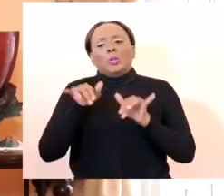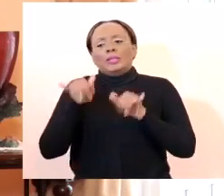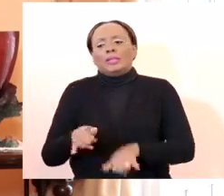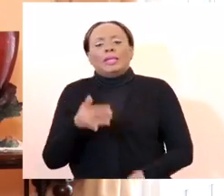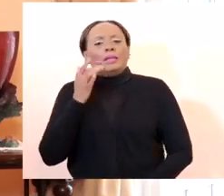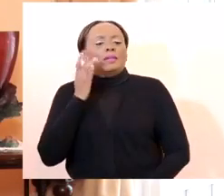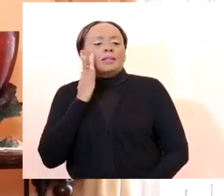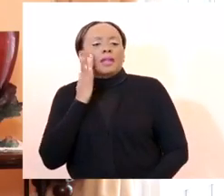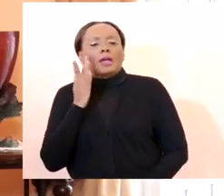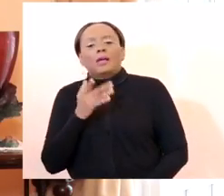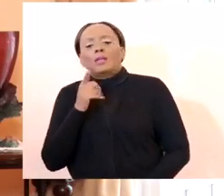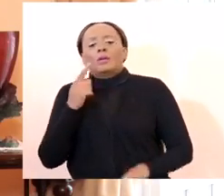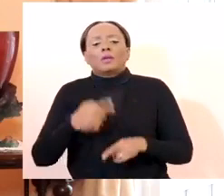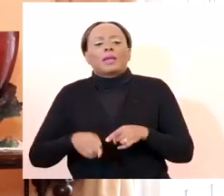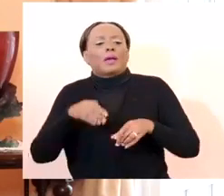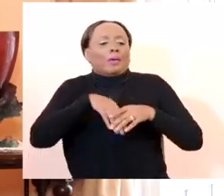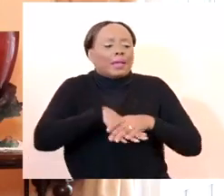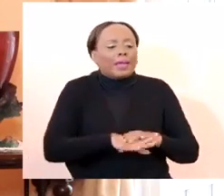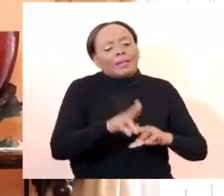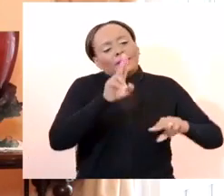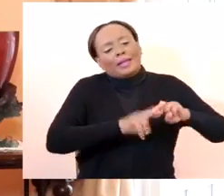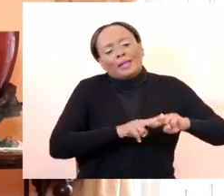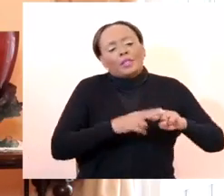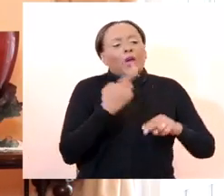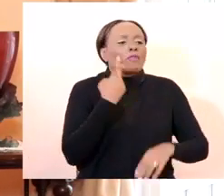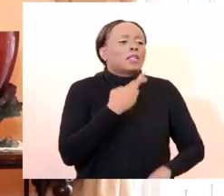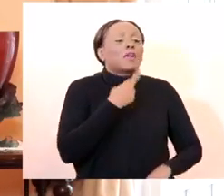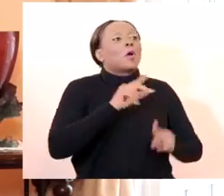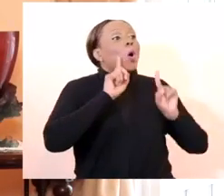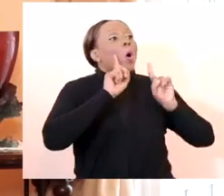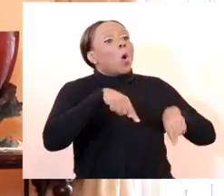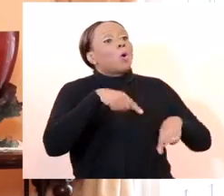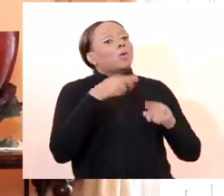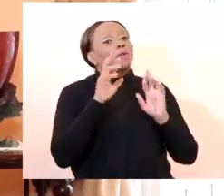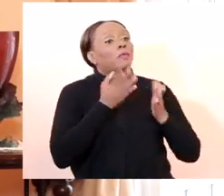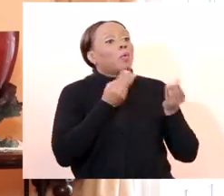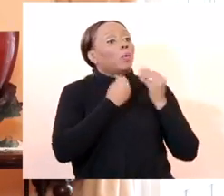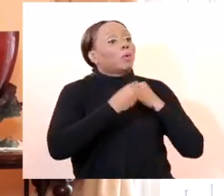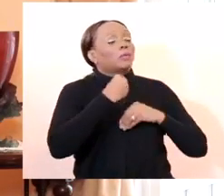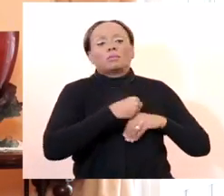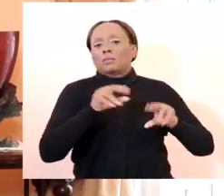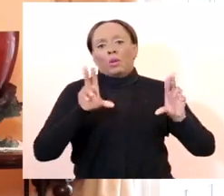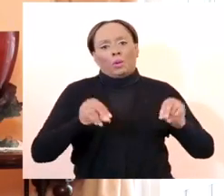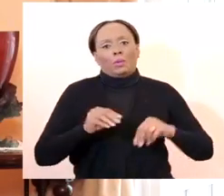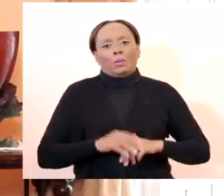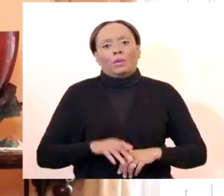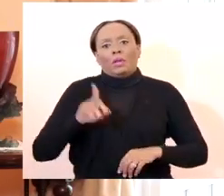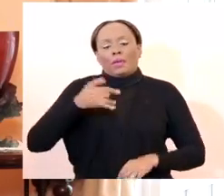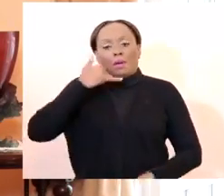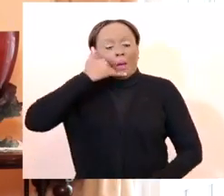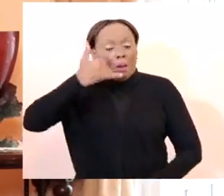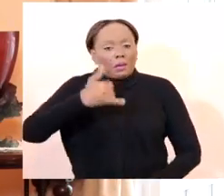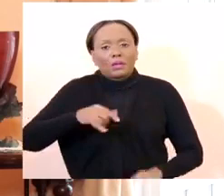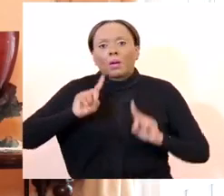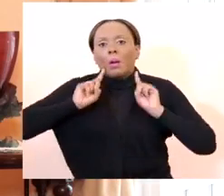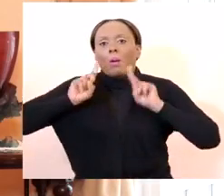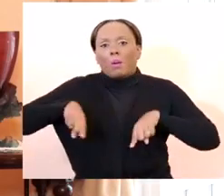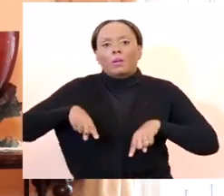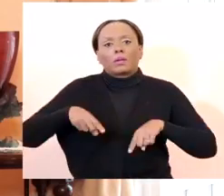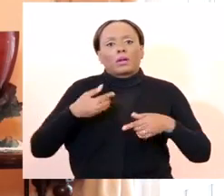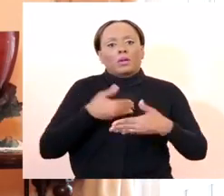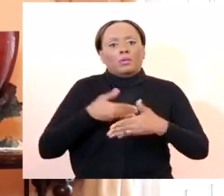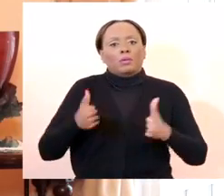facilitate. Restaurants are open in hotels for room service